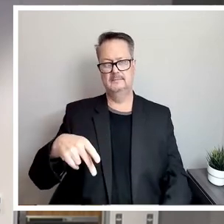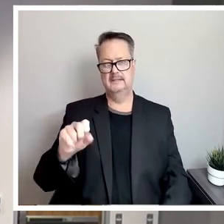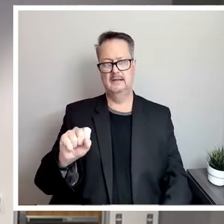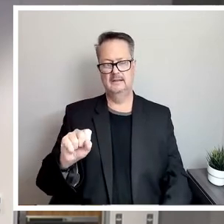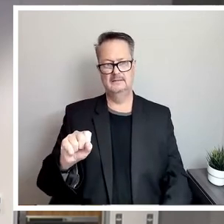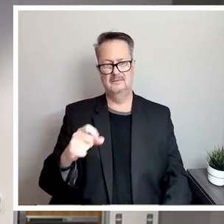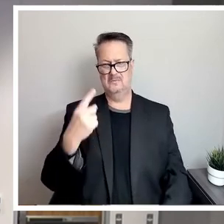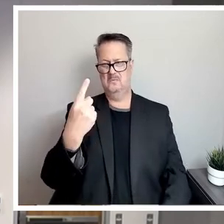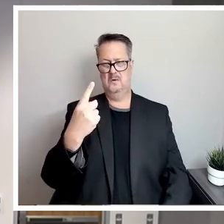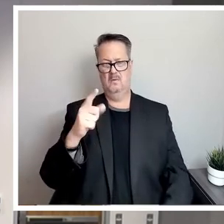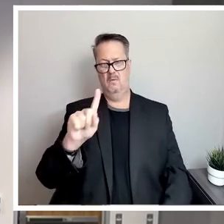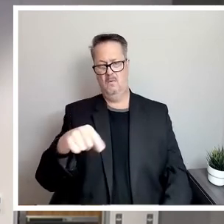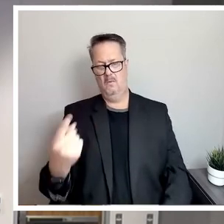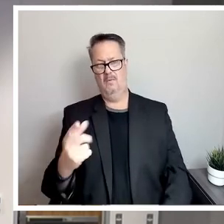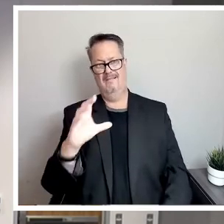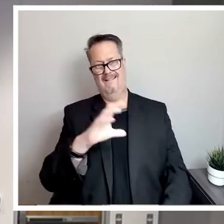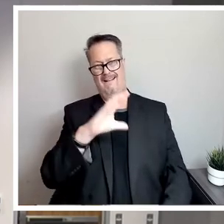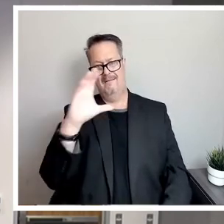only companies that is still